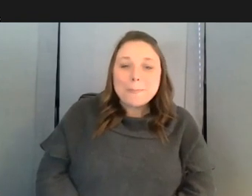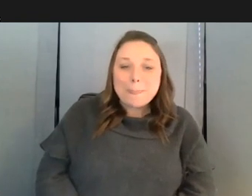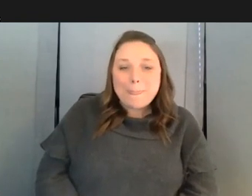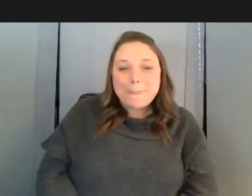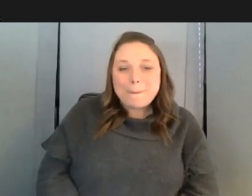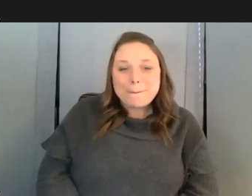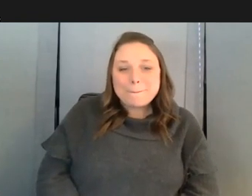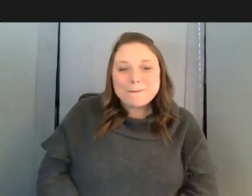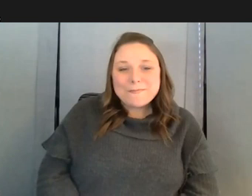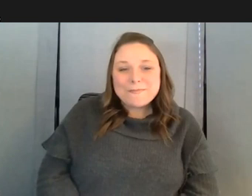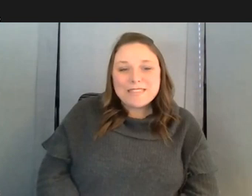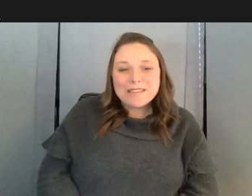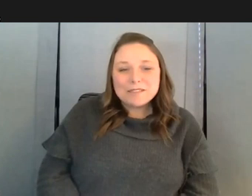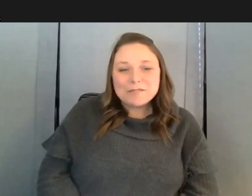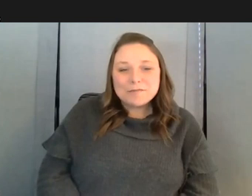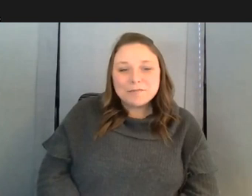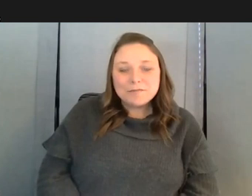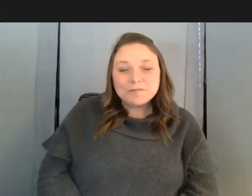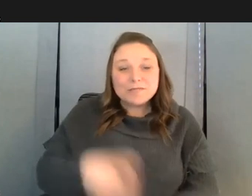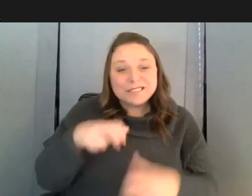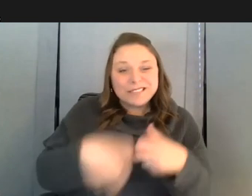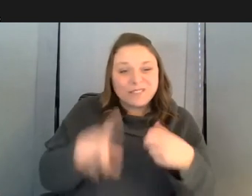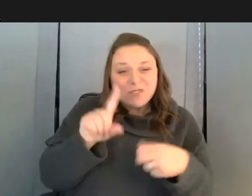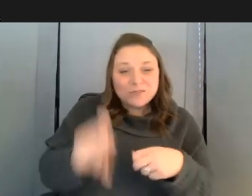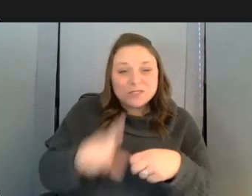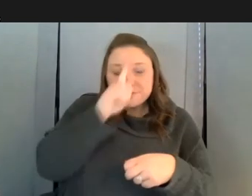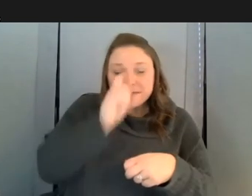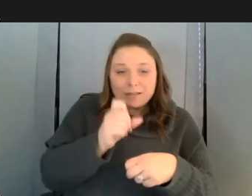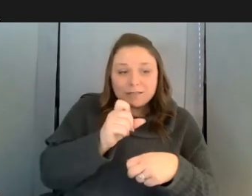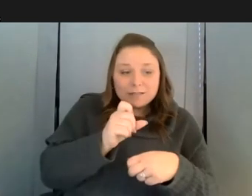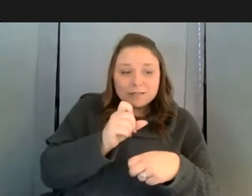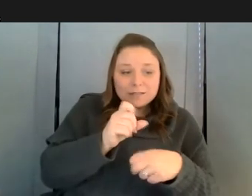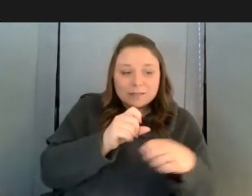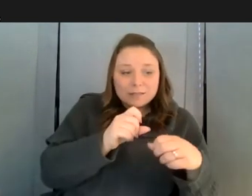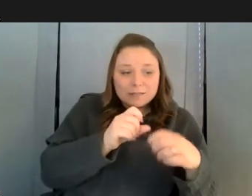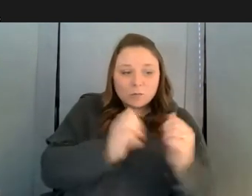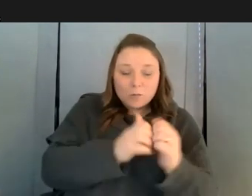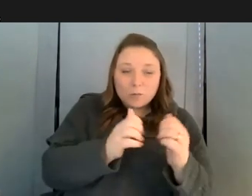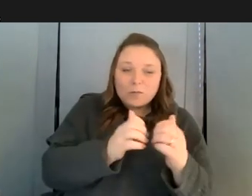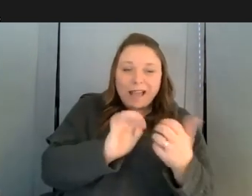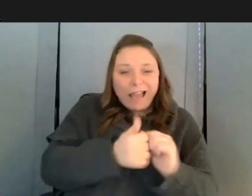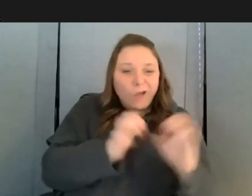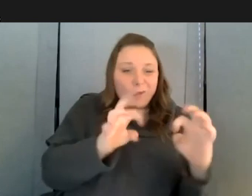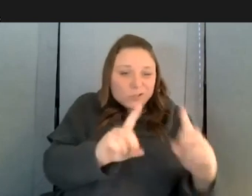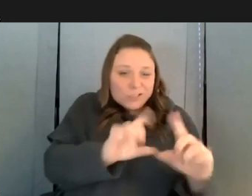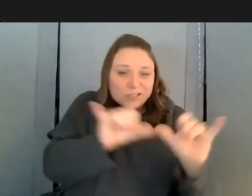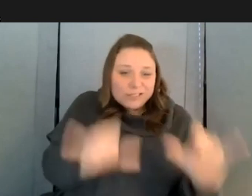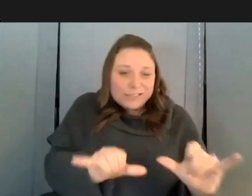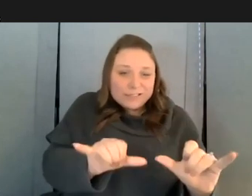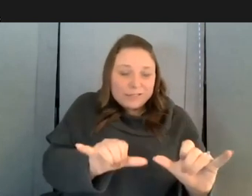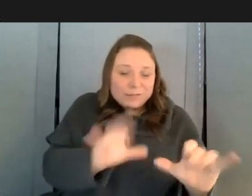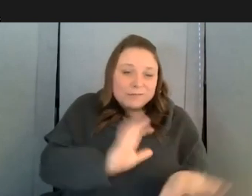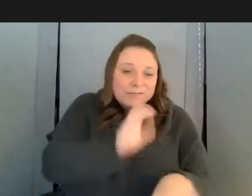because you know when education systems are designed around the idea of education for